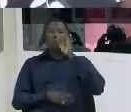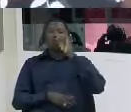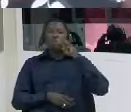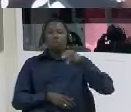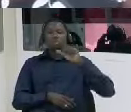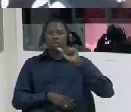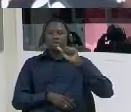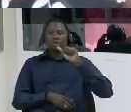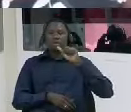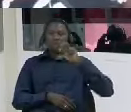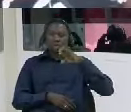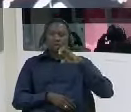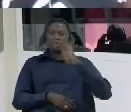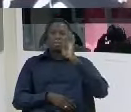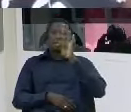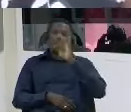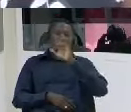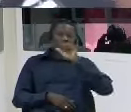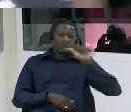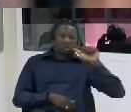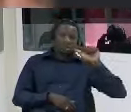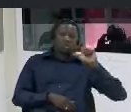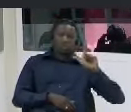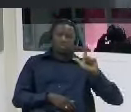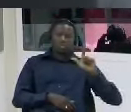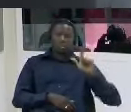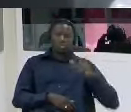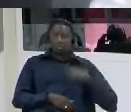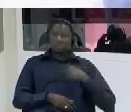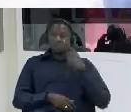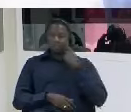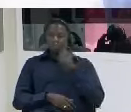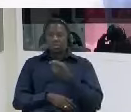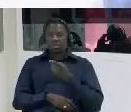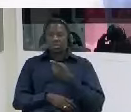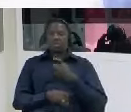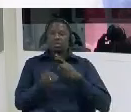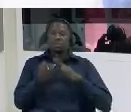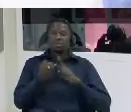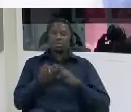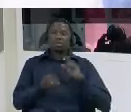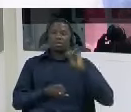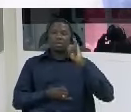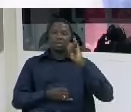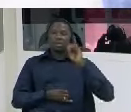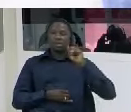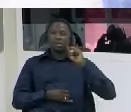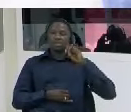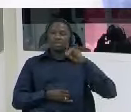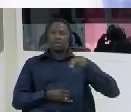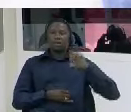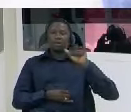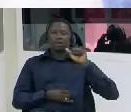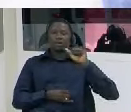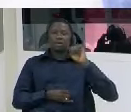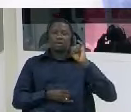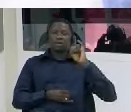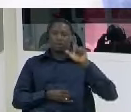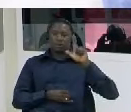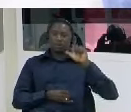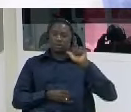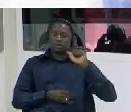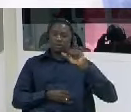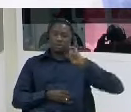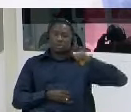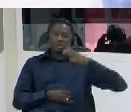yes i did i did i did saw omar fall is my like jammy wanted was having he told omar fall